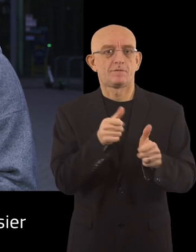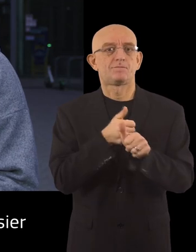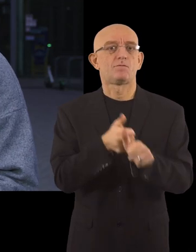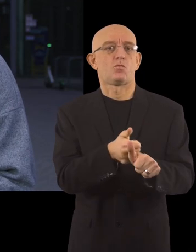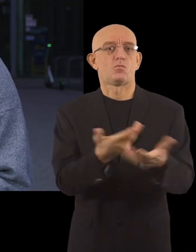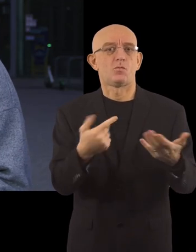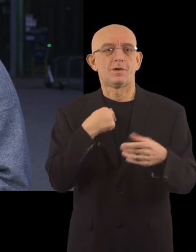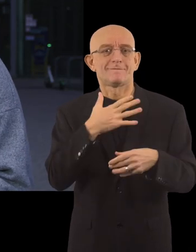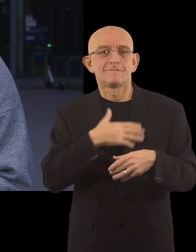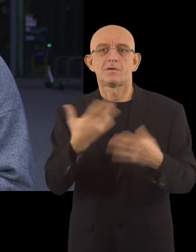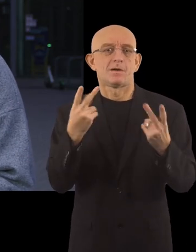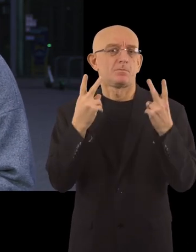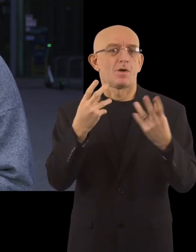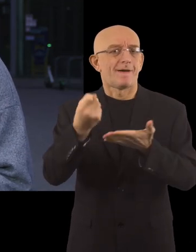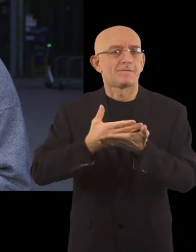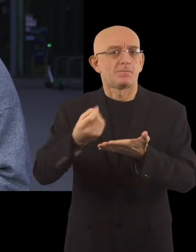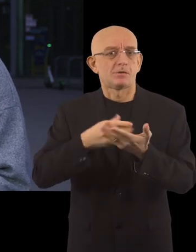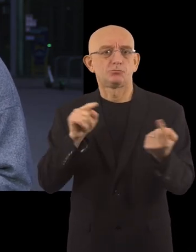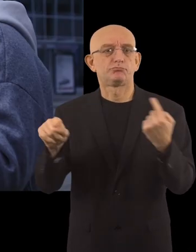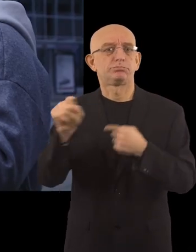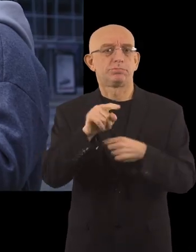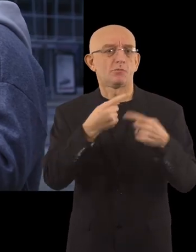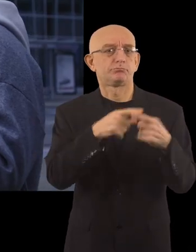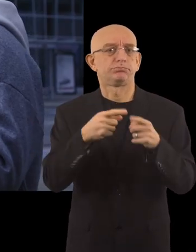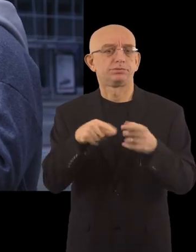makes it easier for us to find important information.